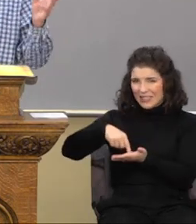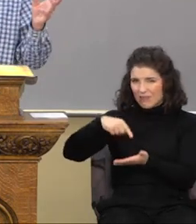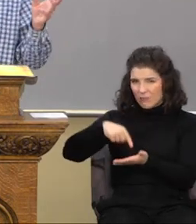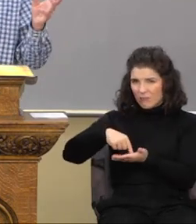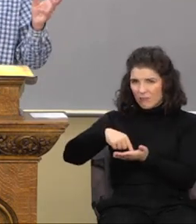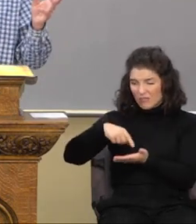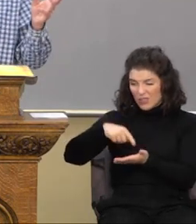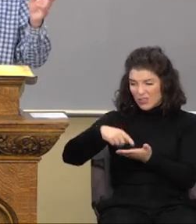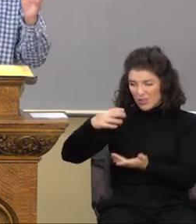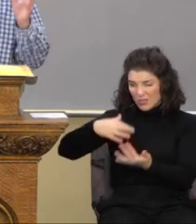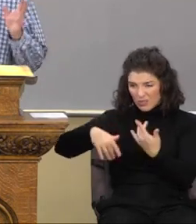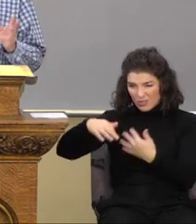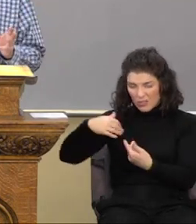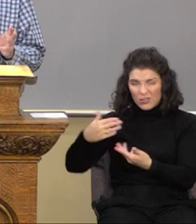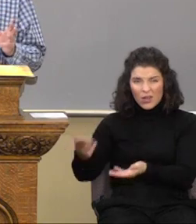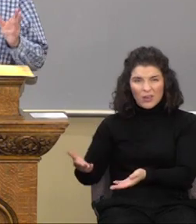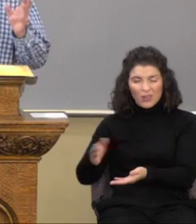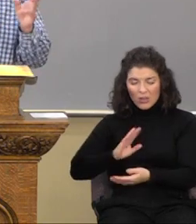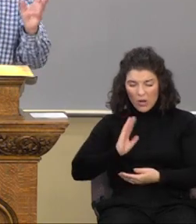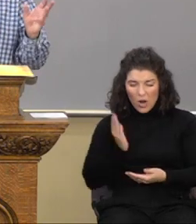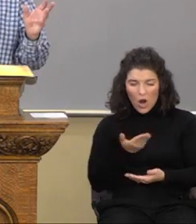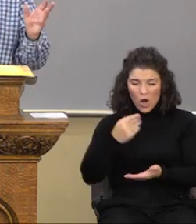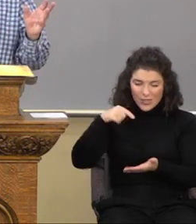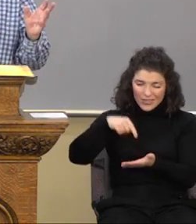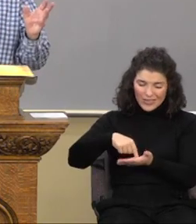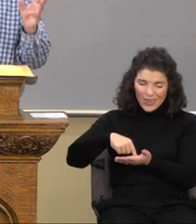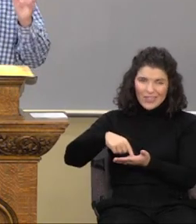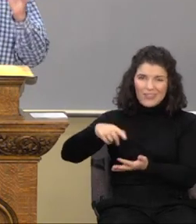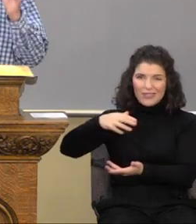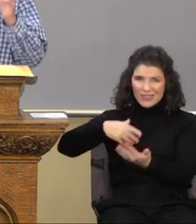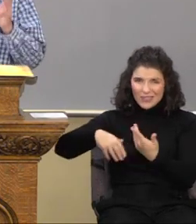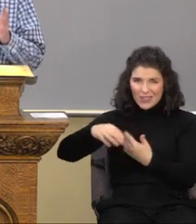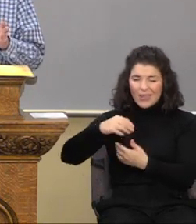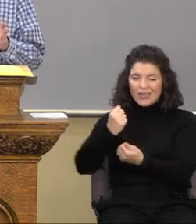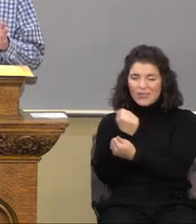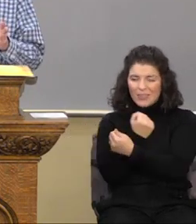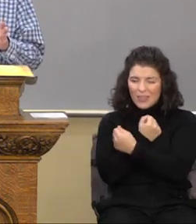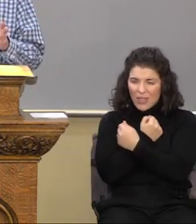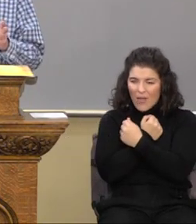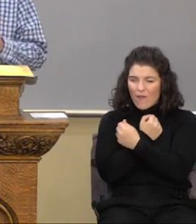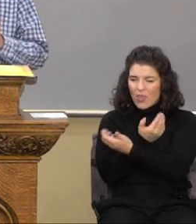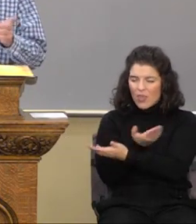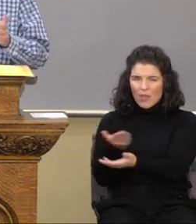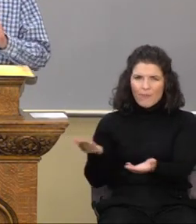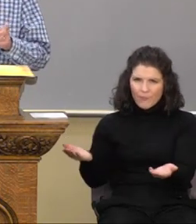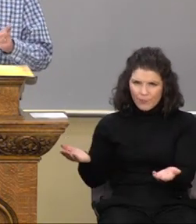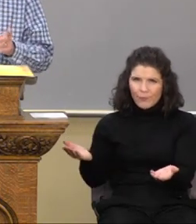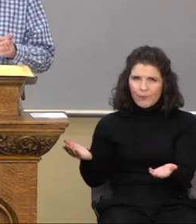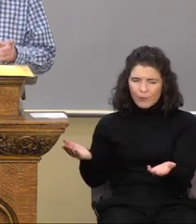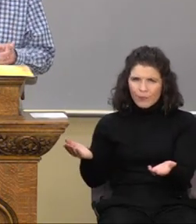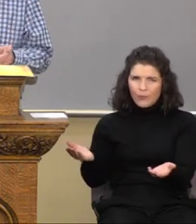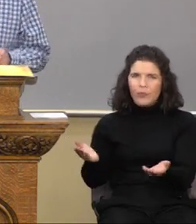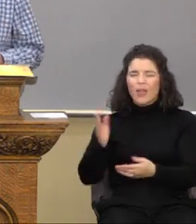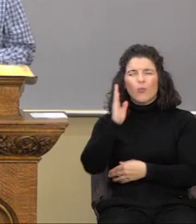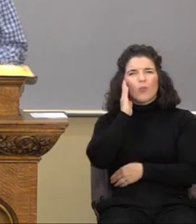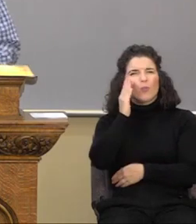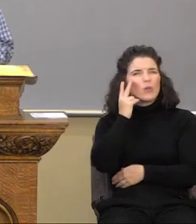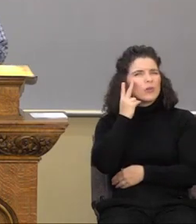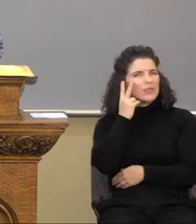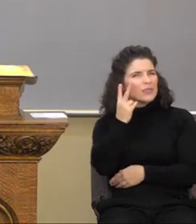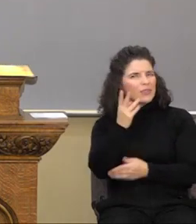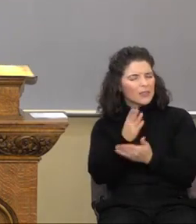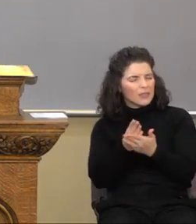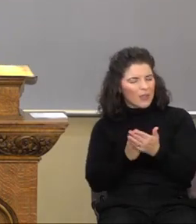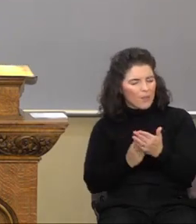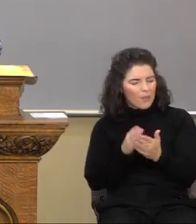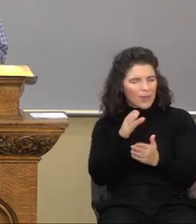society. Our debt to society is to love them. And we're going to look at some passages. Love is